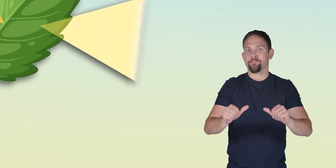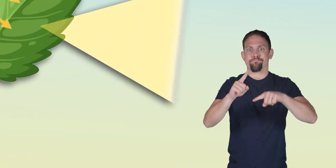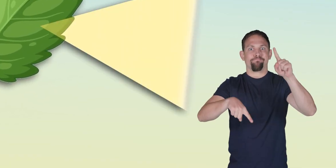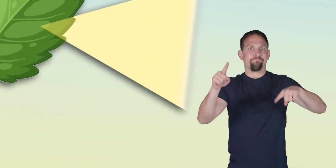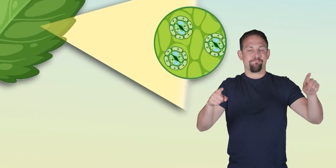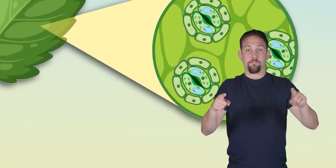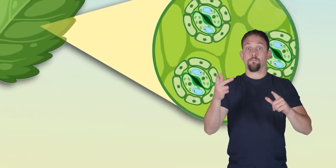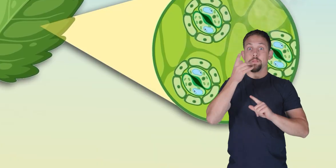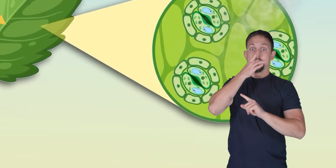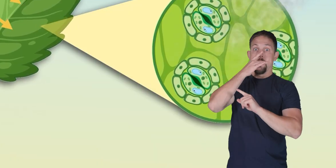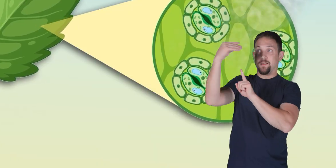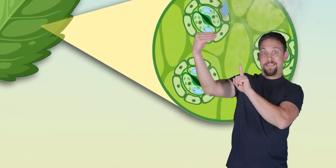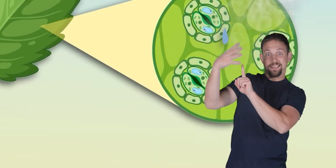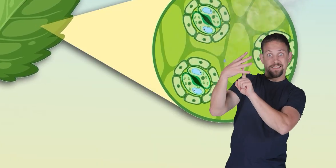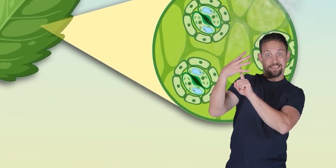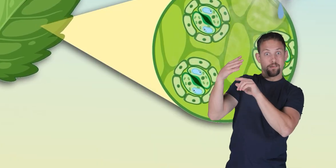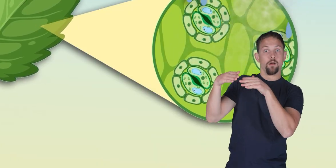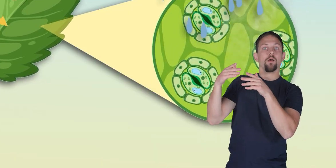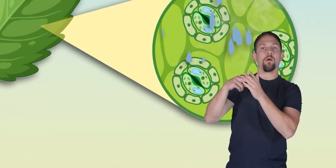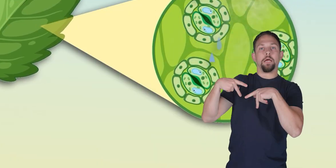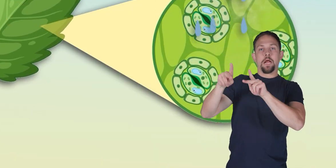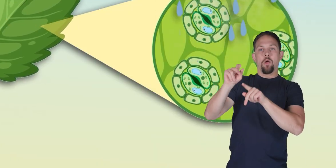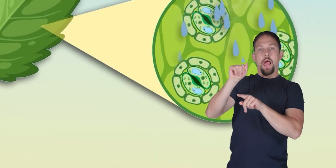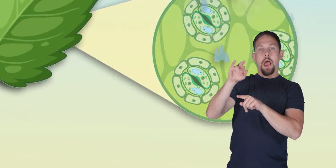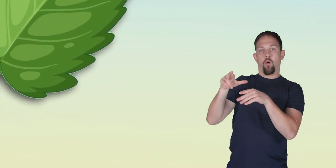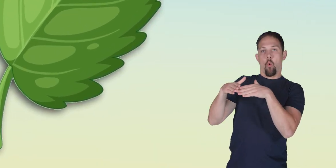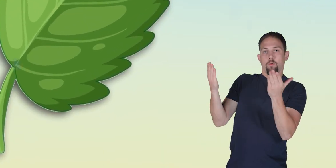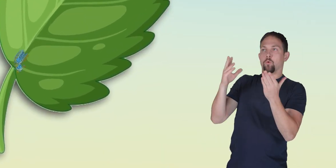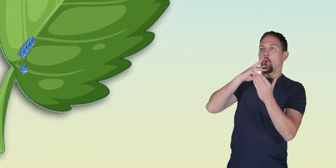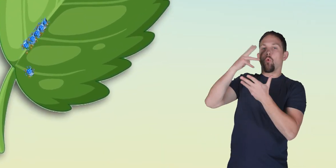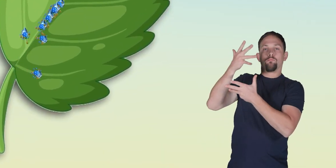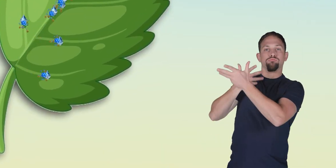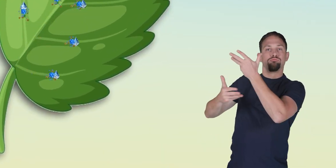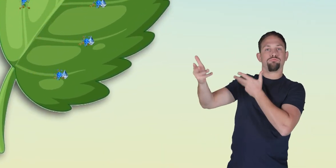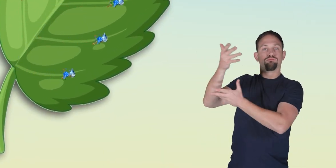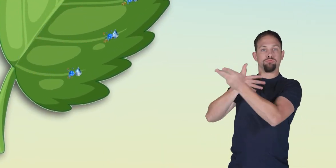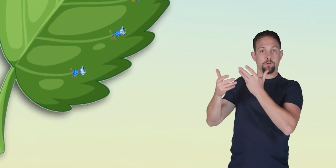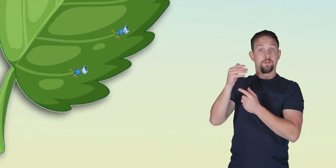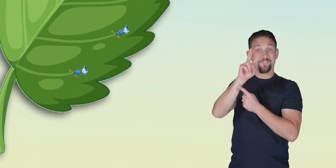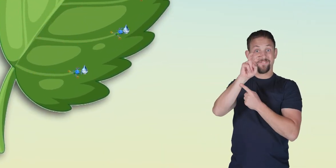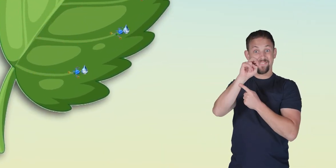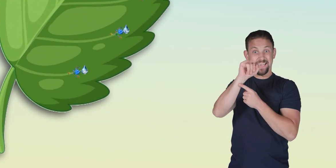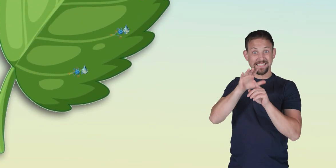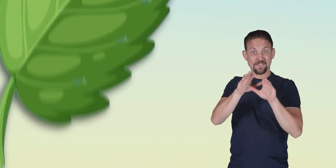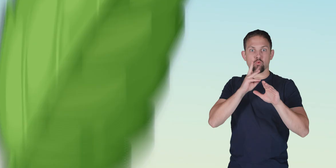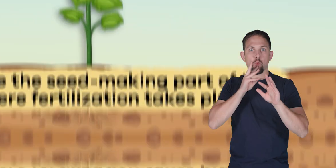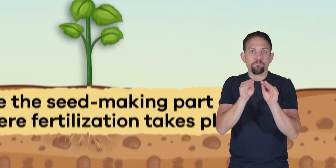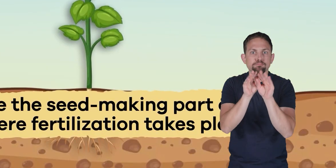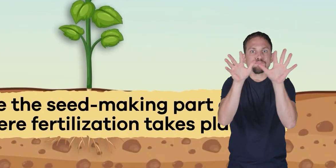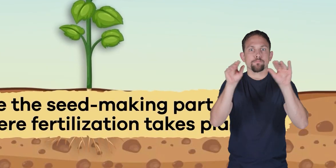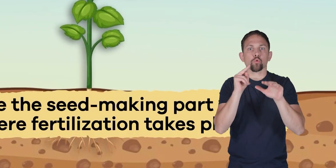light and include openings to allow air and water to come and go veins carry water and nutrients throughout the leaf